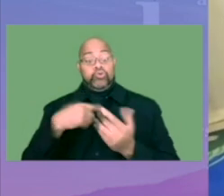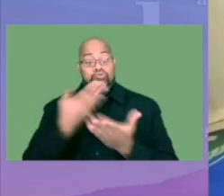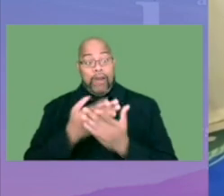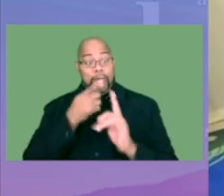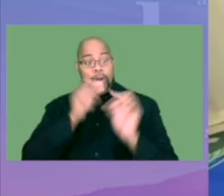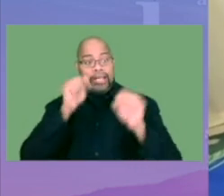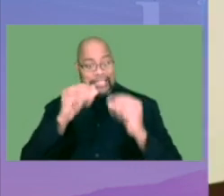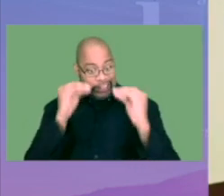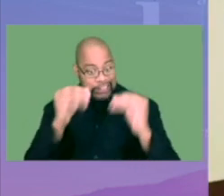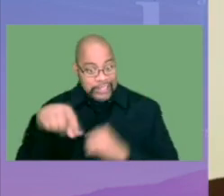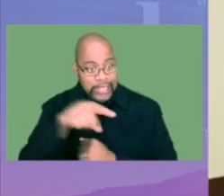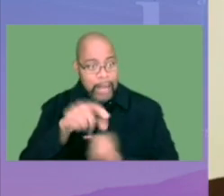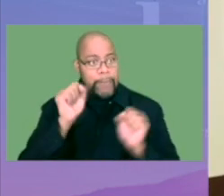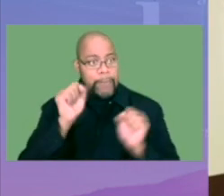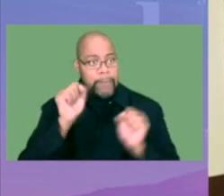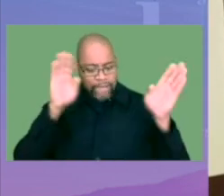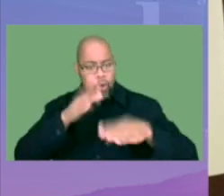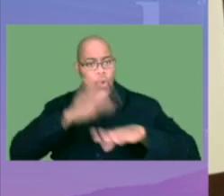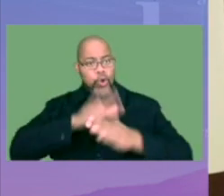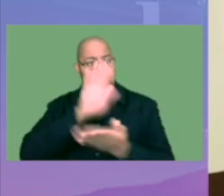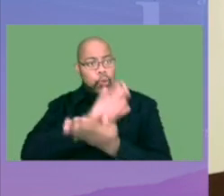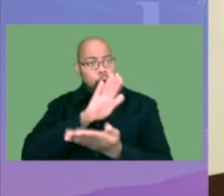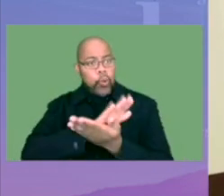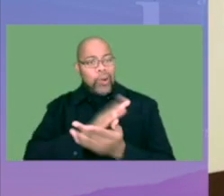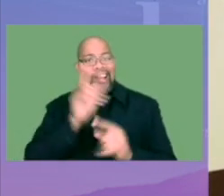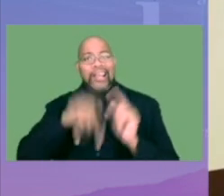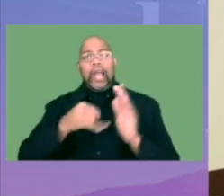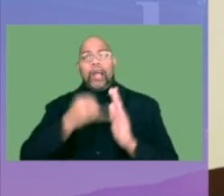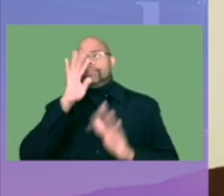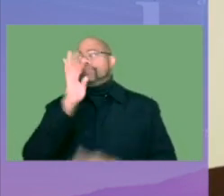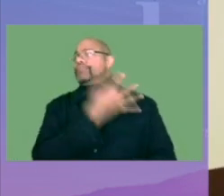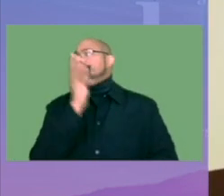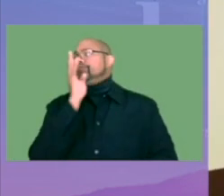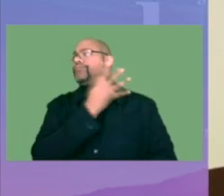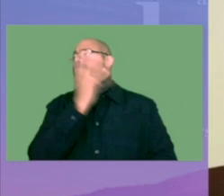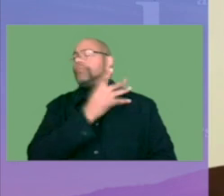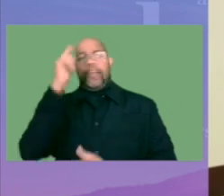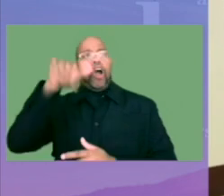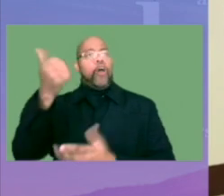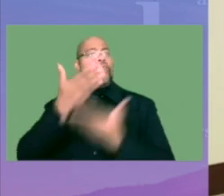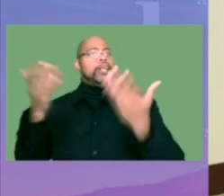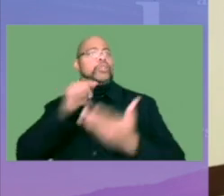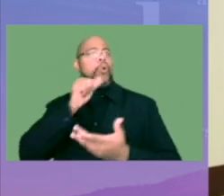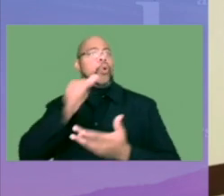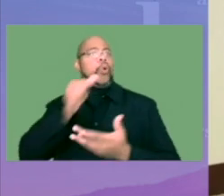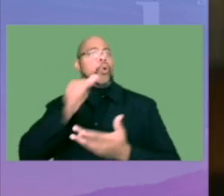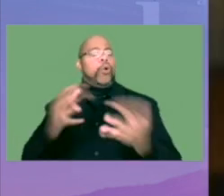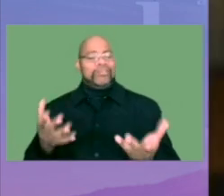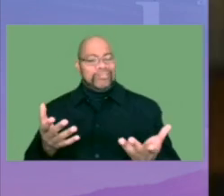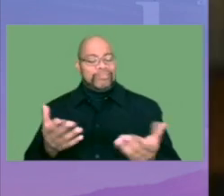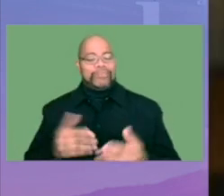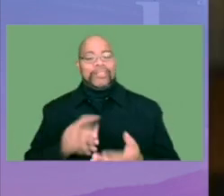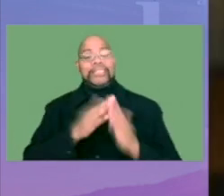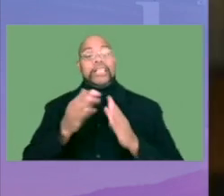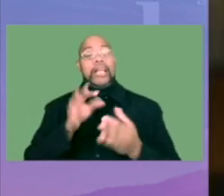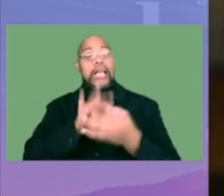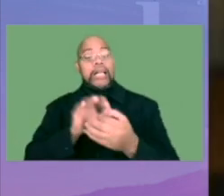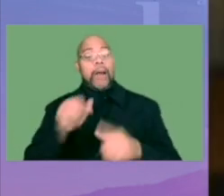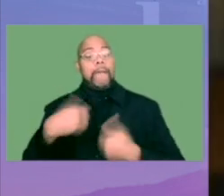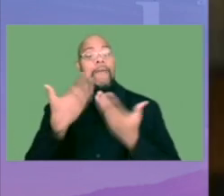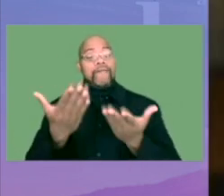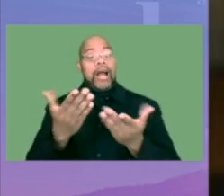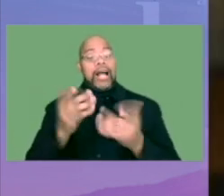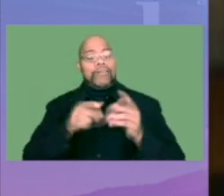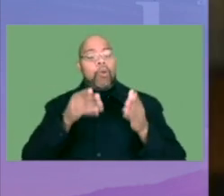point where you can educate them and that they can focus on academics, you can't just look the other way and pretend that those other needs don't exist. CityConnects provides